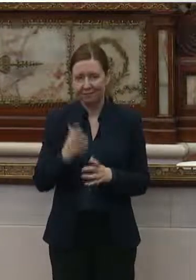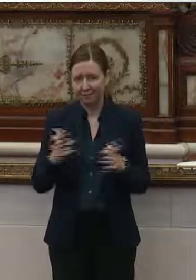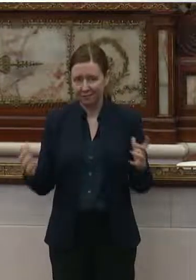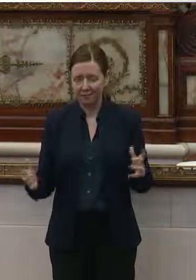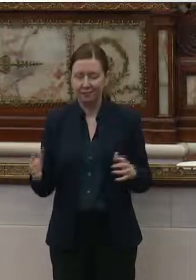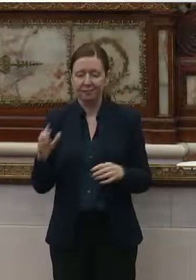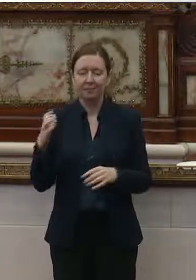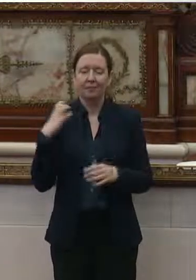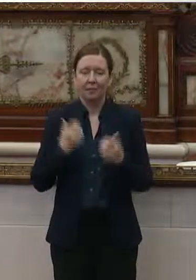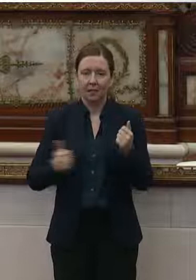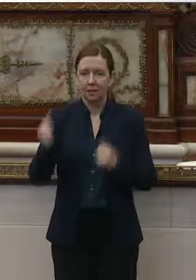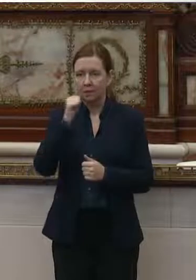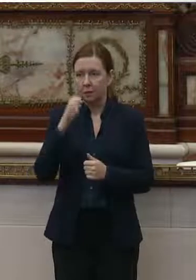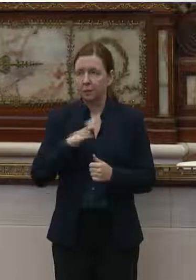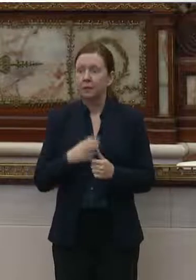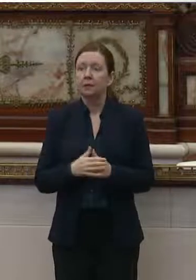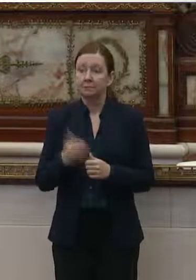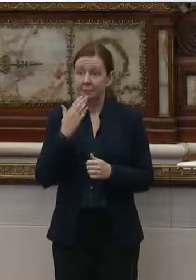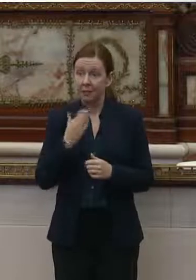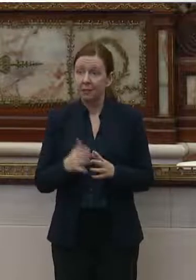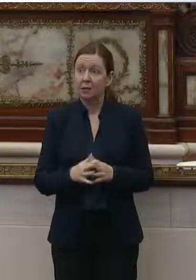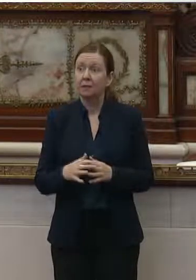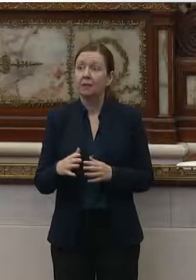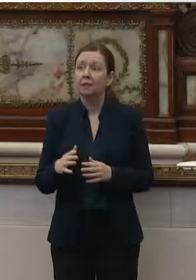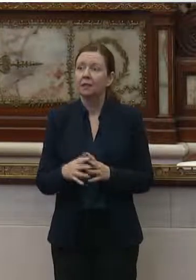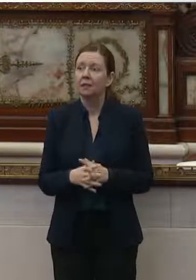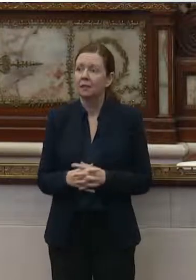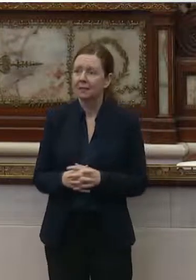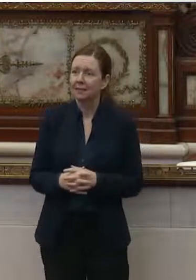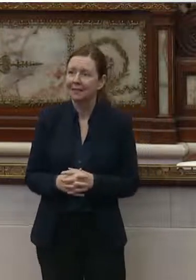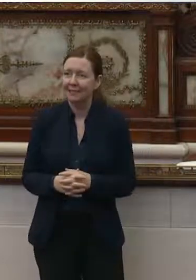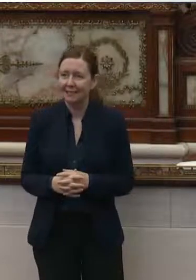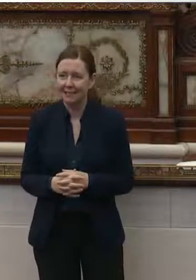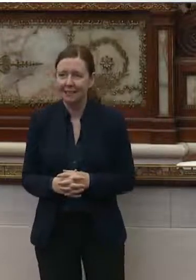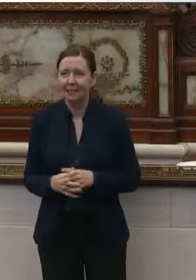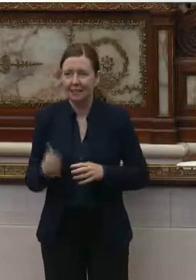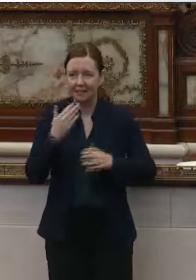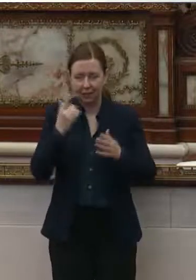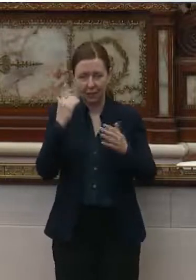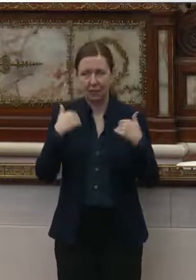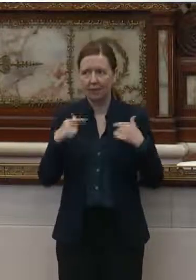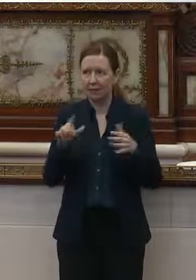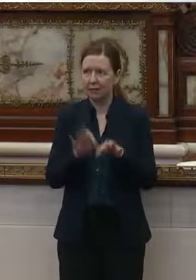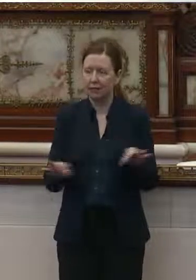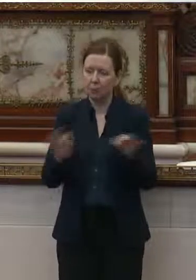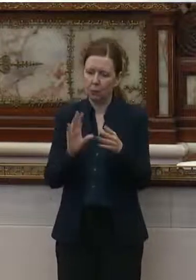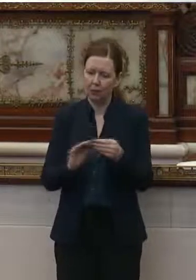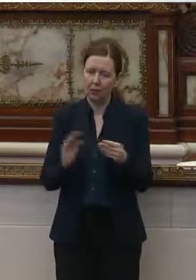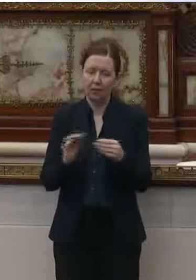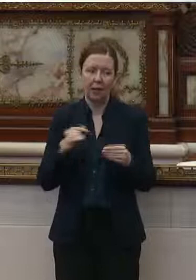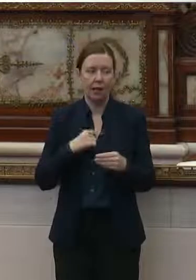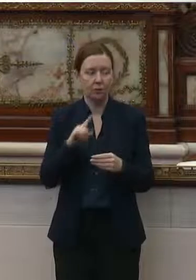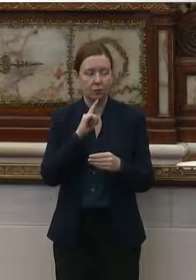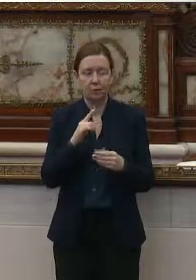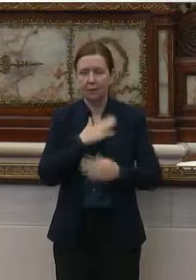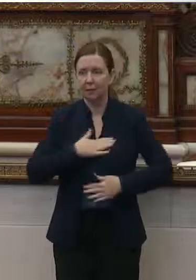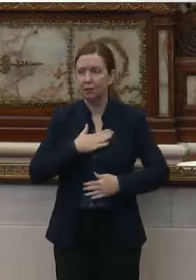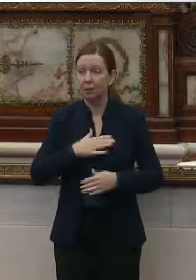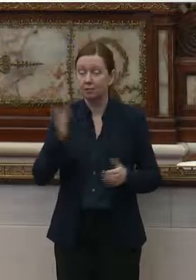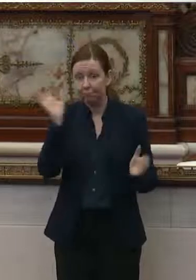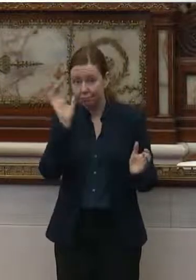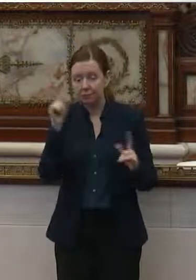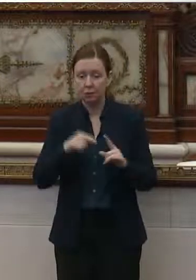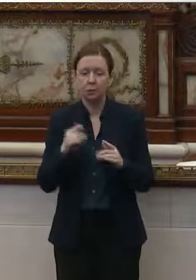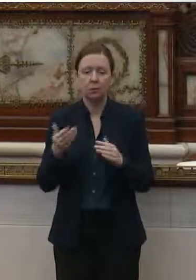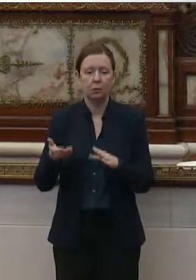much, Chairwoman. And thank you. Thank you. Council. you for joining us. Important hearing. I have really enjoyed actually listening